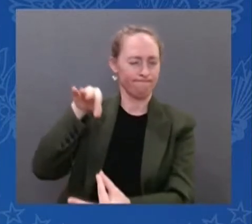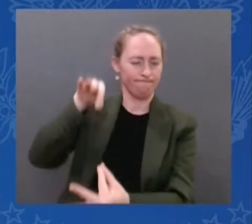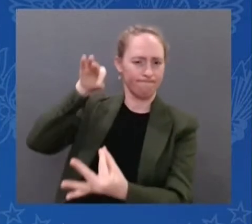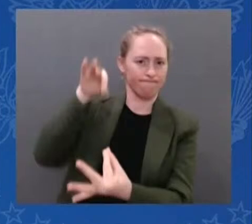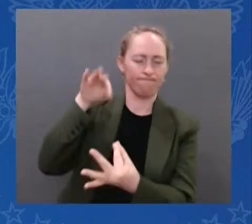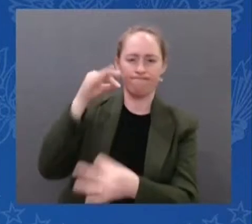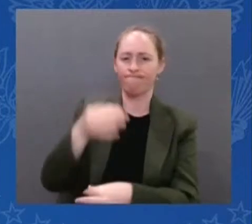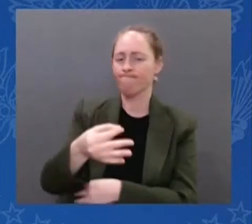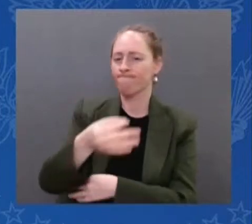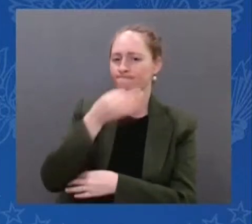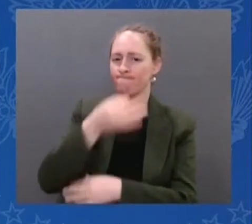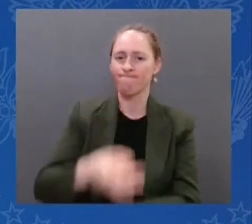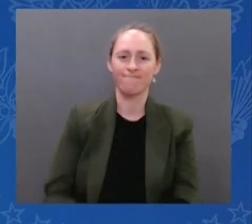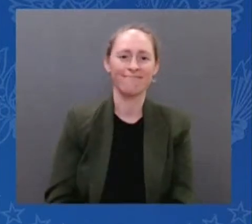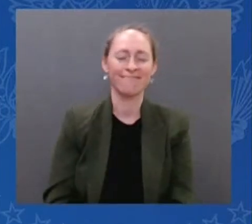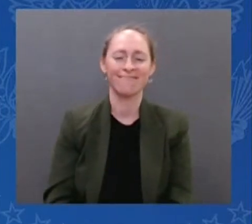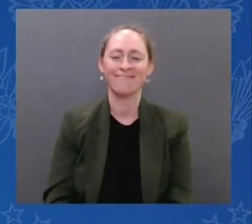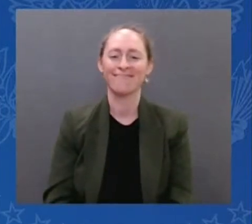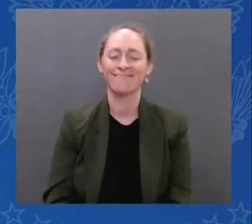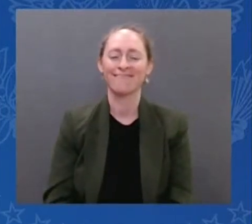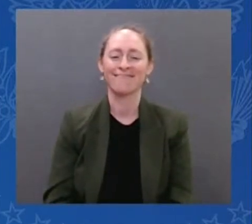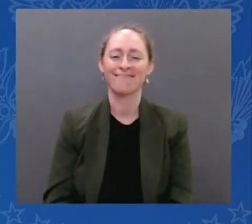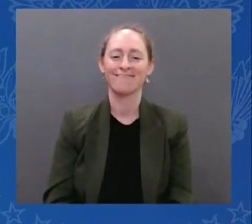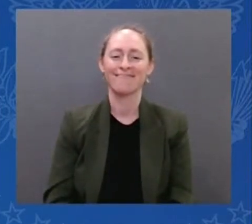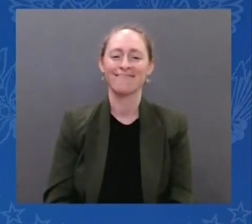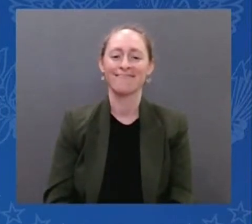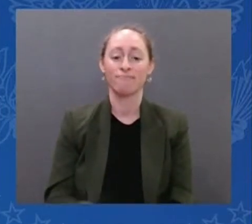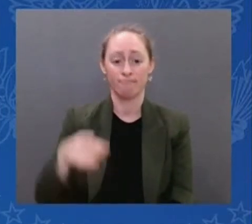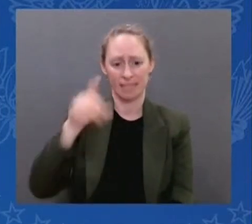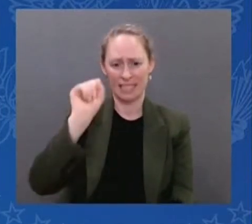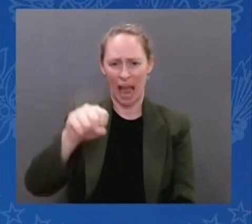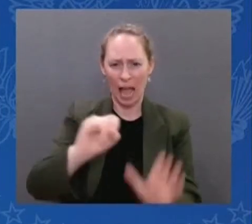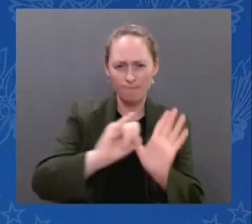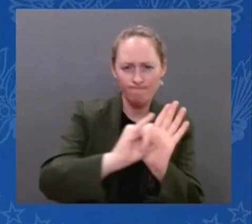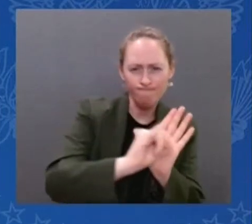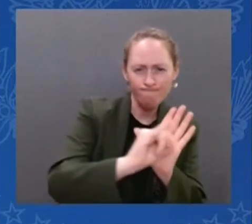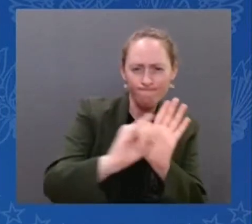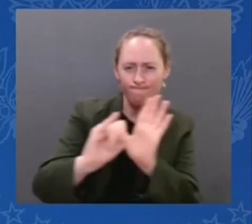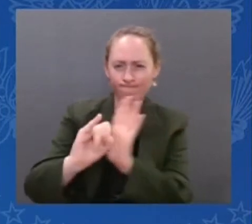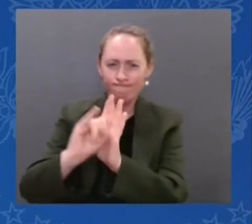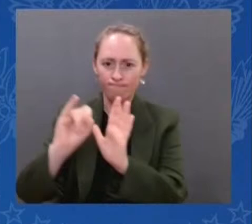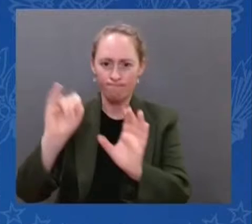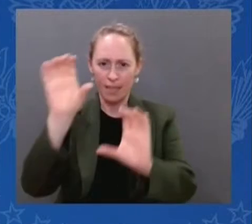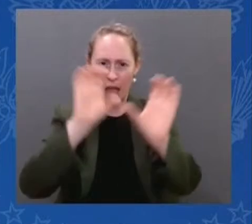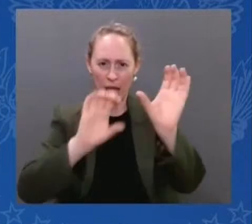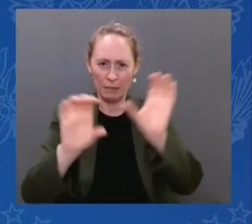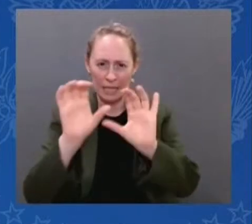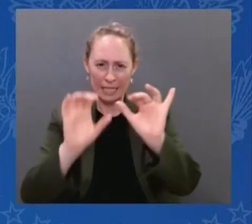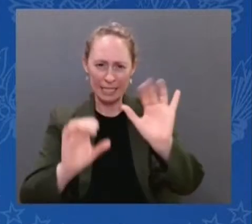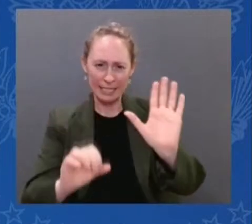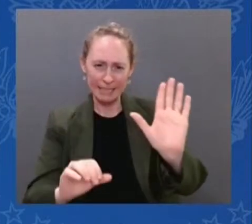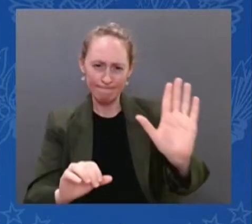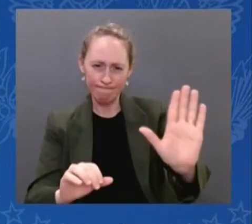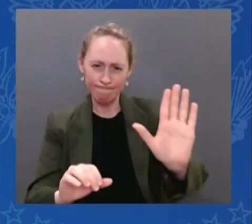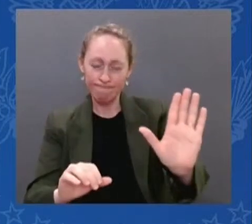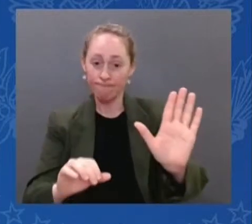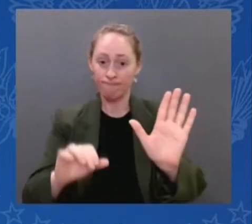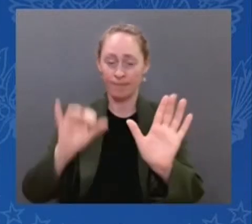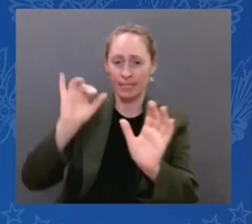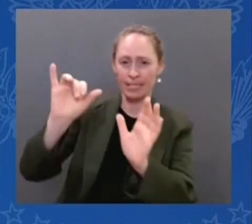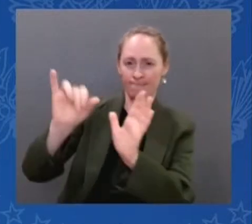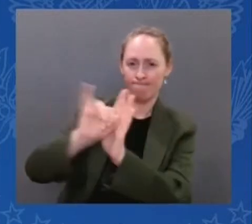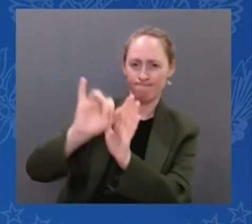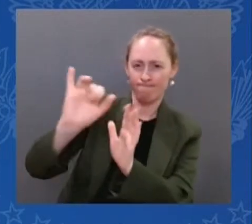the chemical composition that we can determine with this telescope of their atmosphere, if those